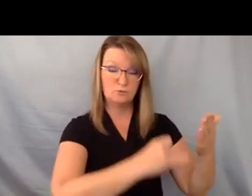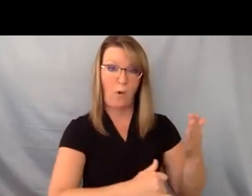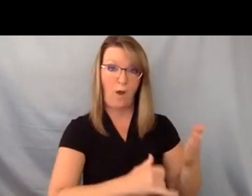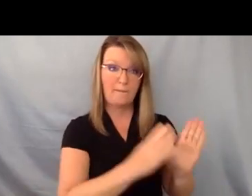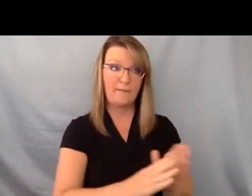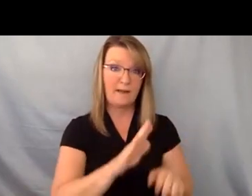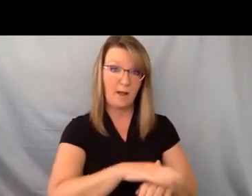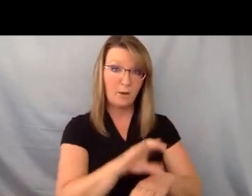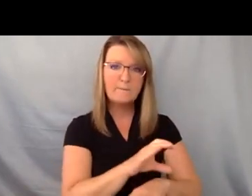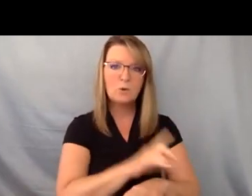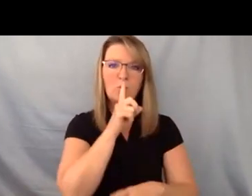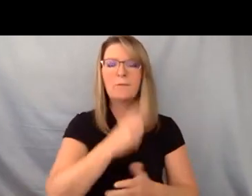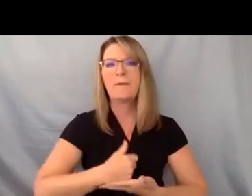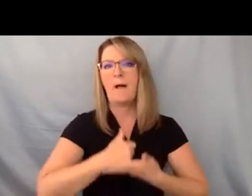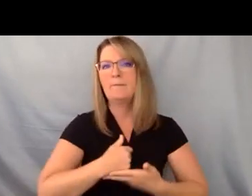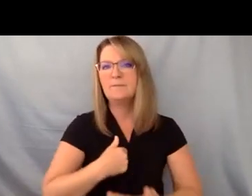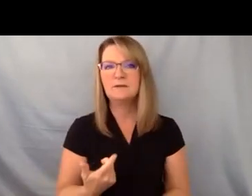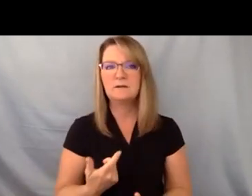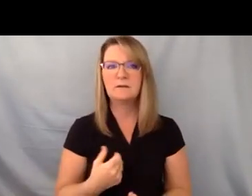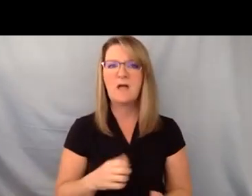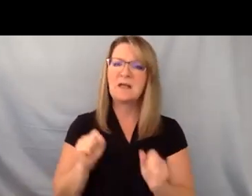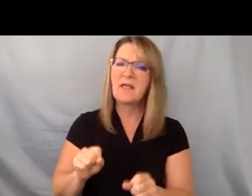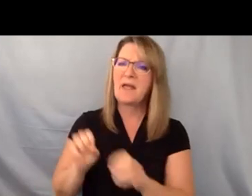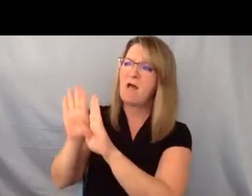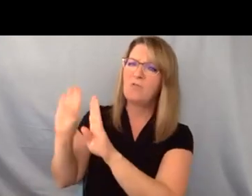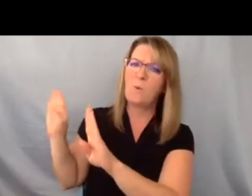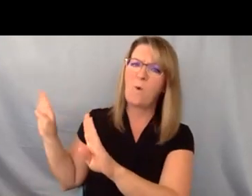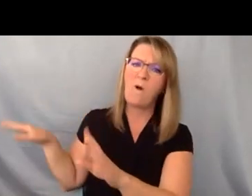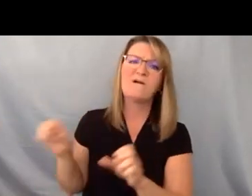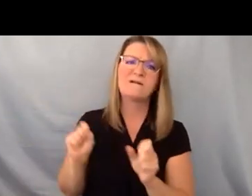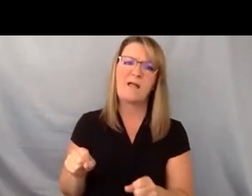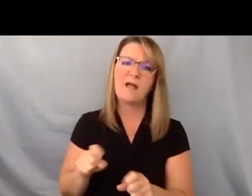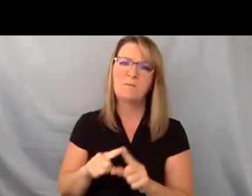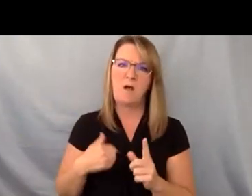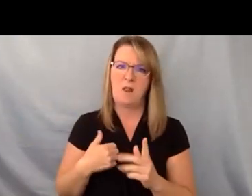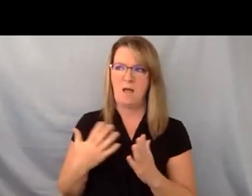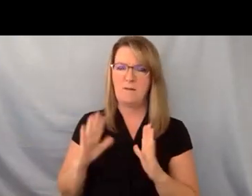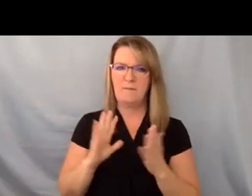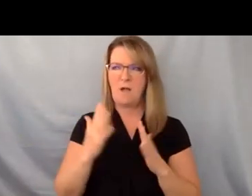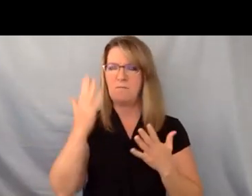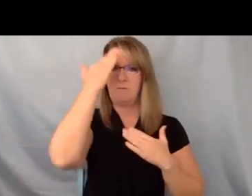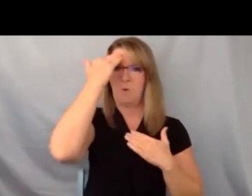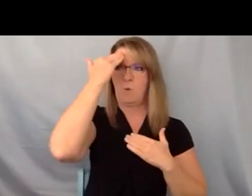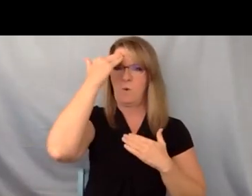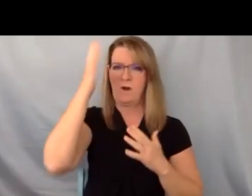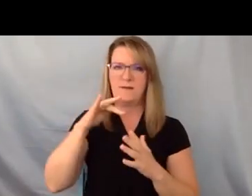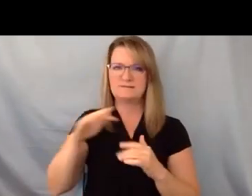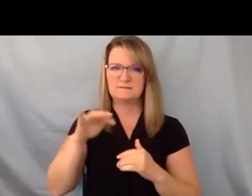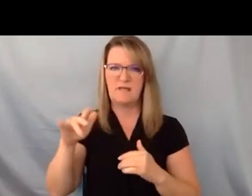and so i know you know i can do them on the wall but like i get really self-conscious about my spelling and stuff so